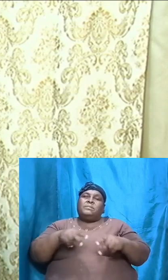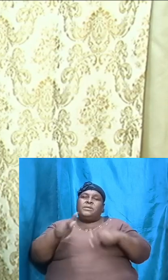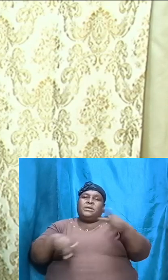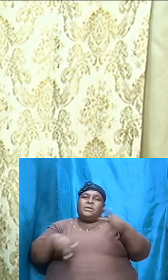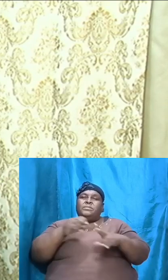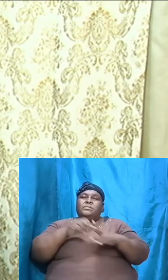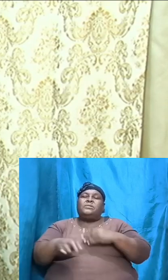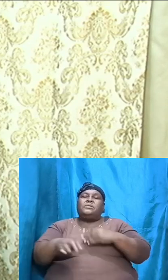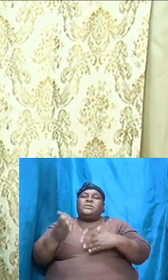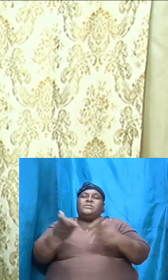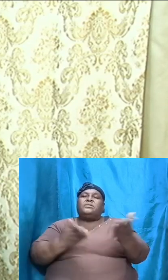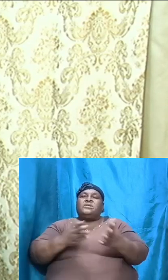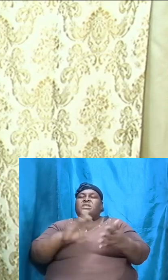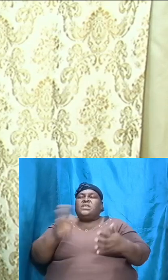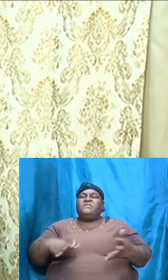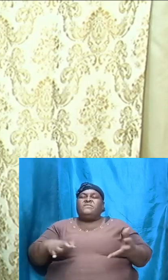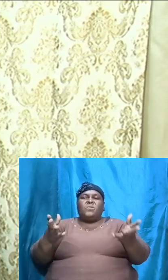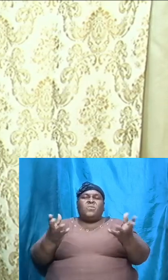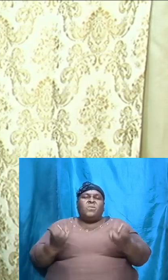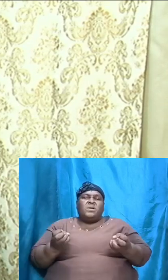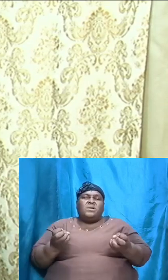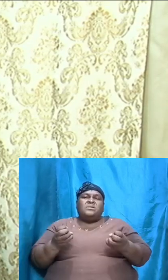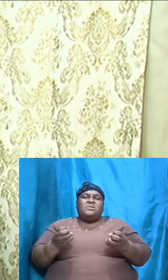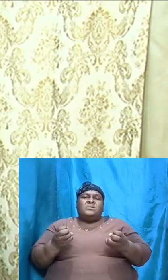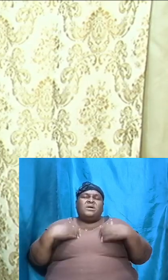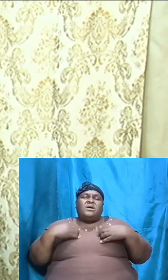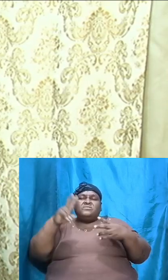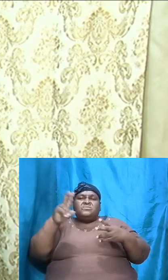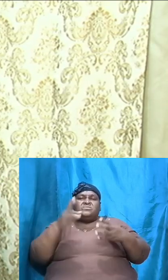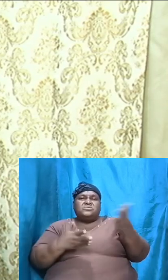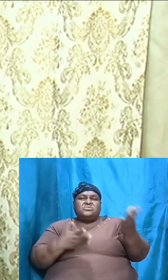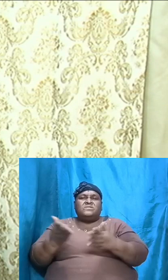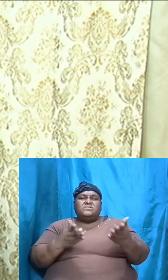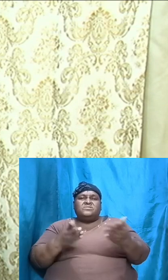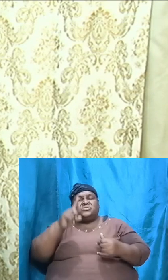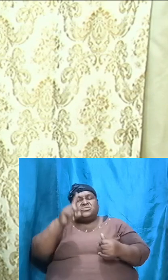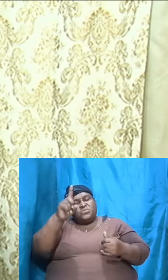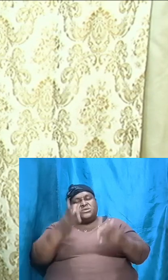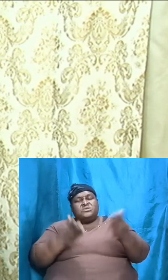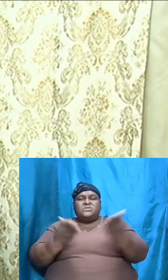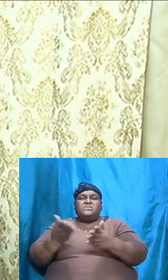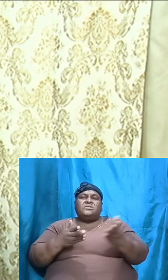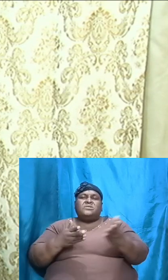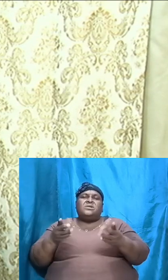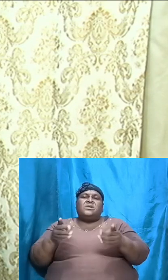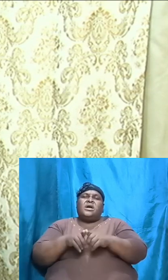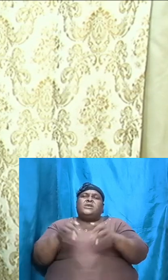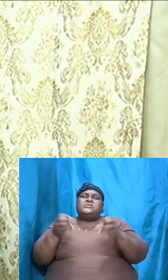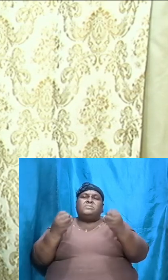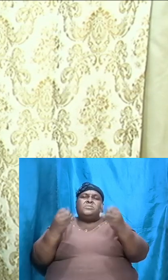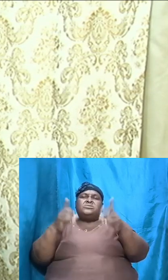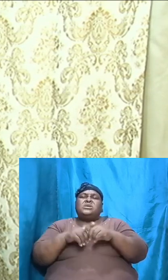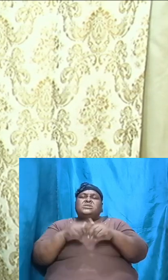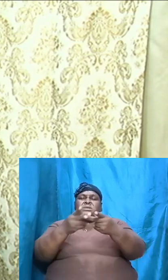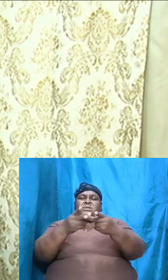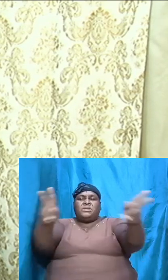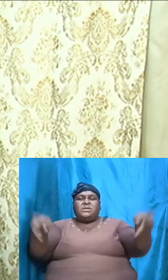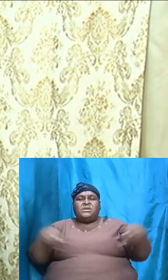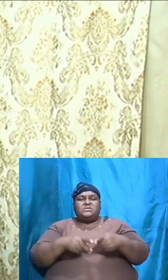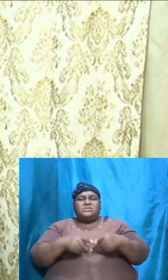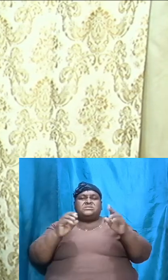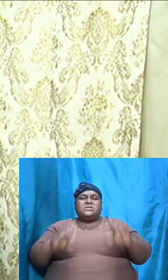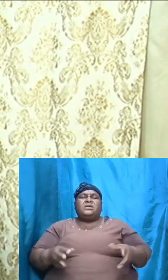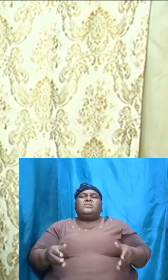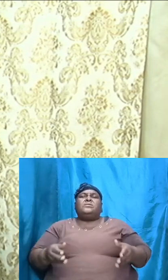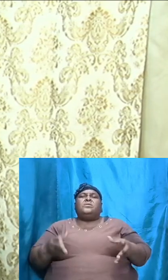to have two services so we are going to have one service but we want as much as the place can hold and once you come